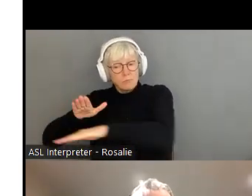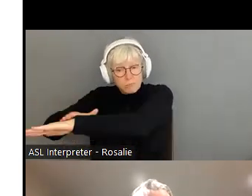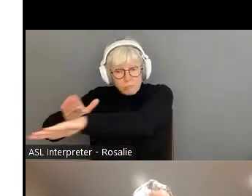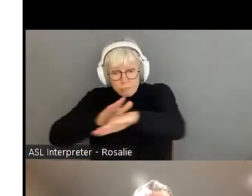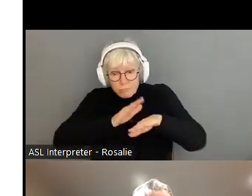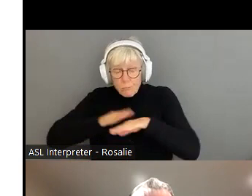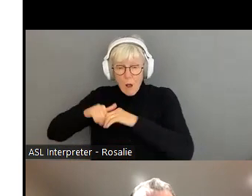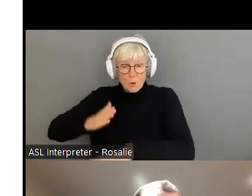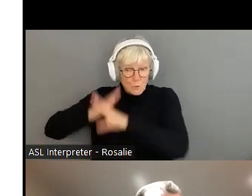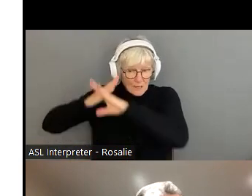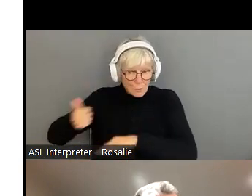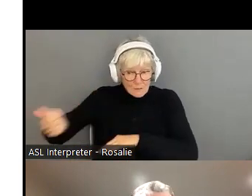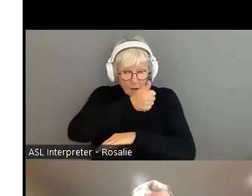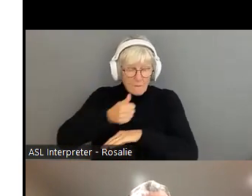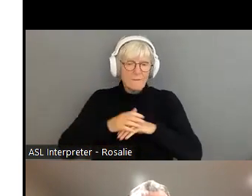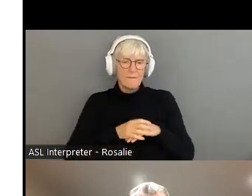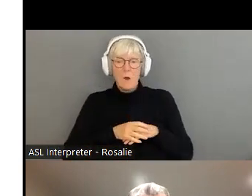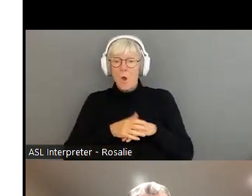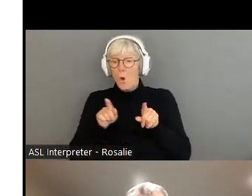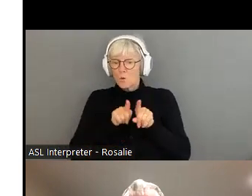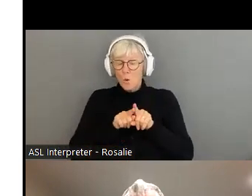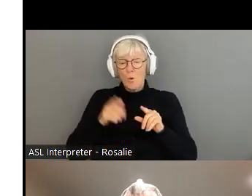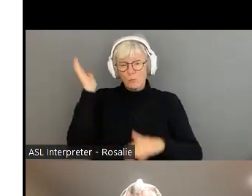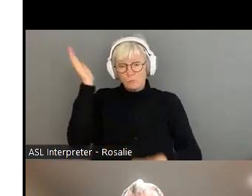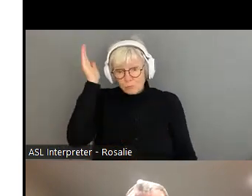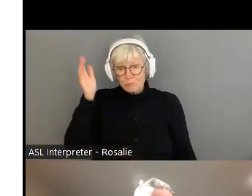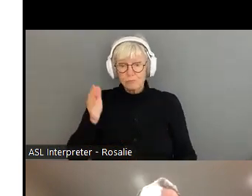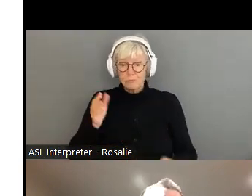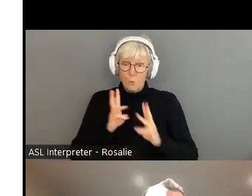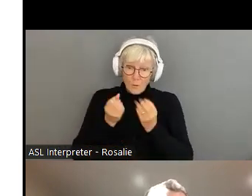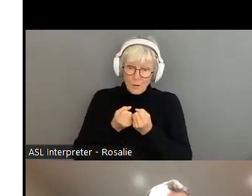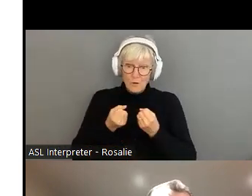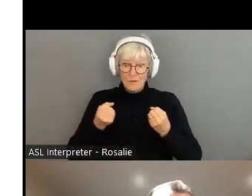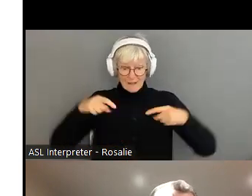many outlets as we can. And of course, through webinars and presentations like we're doing today.